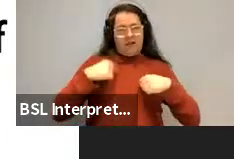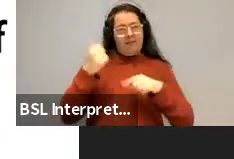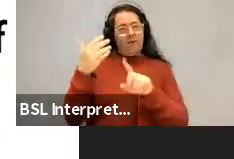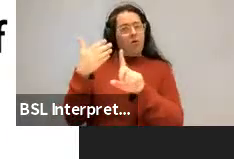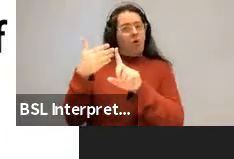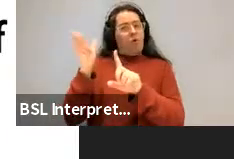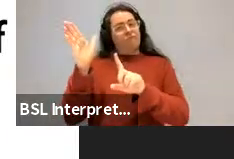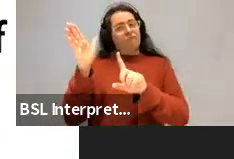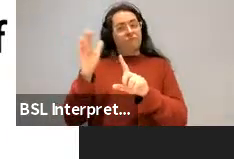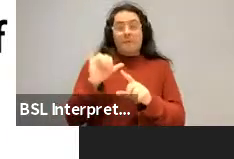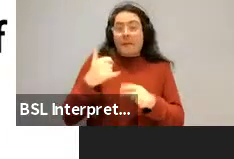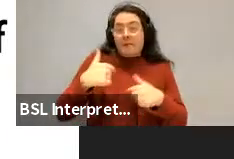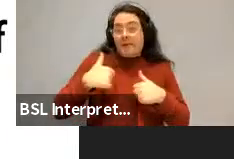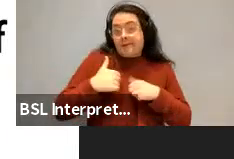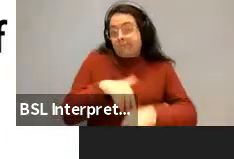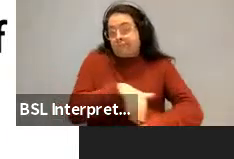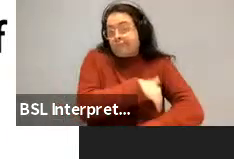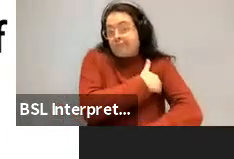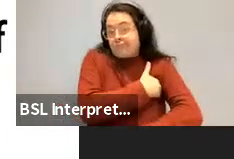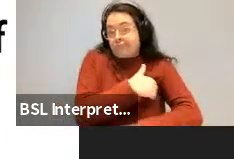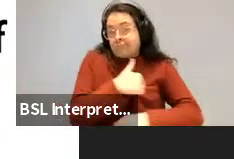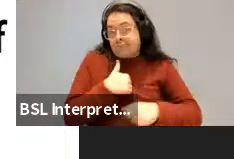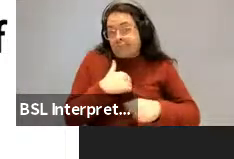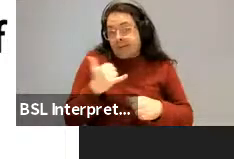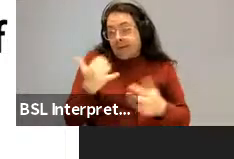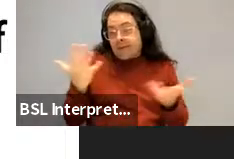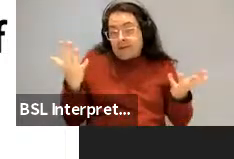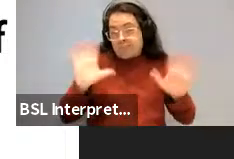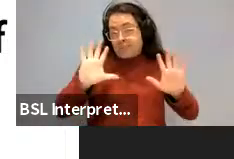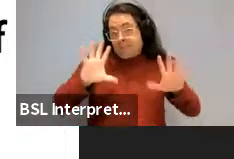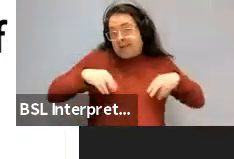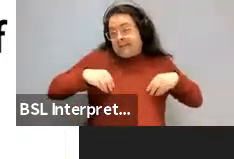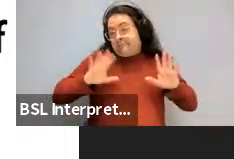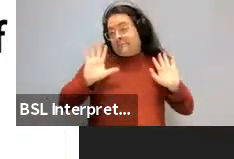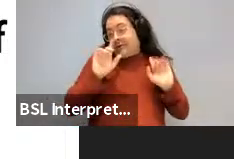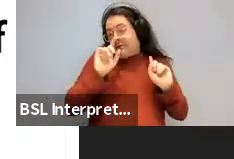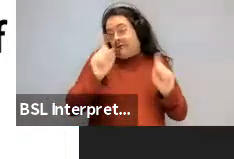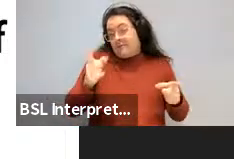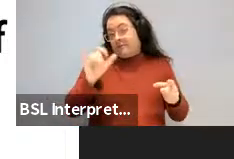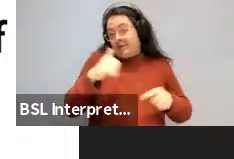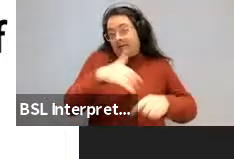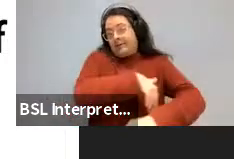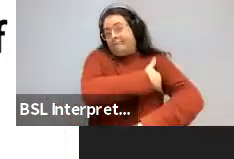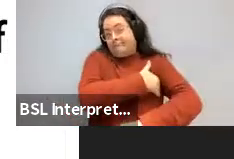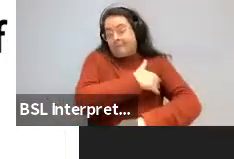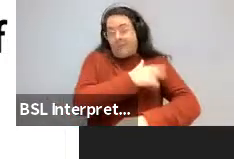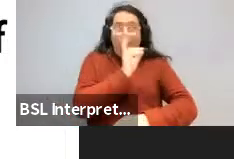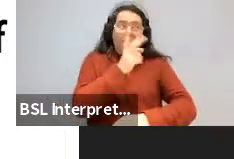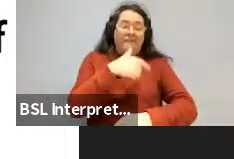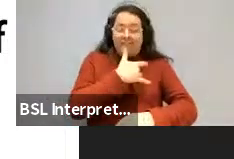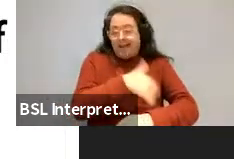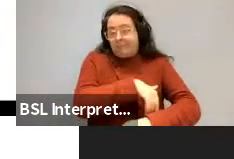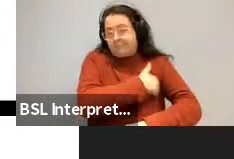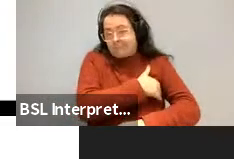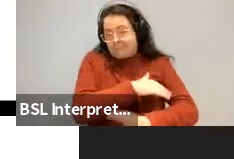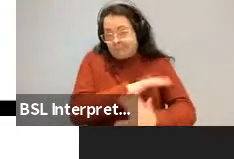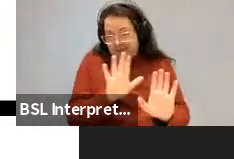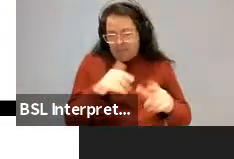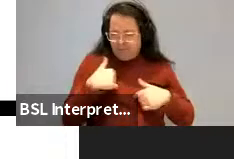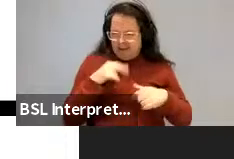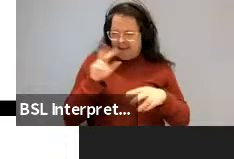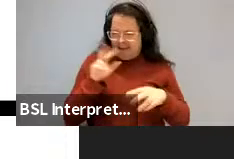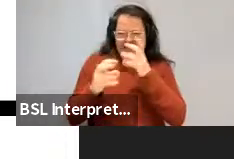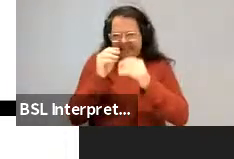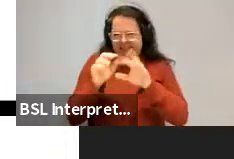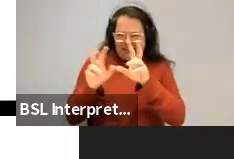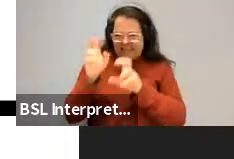you know, incompetent in some ways. And I certainly allow that possibility. I feel incompetent many times. Anyway, I just didn't get it to work. Okay.